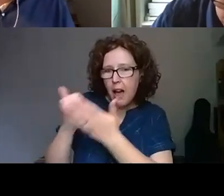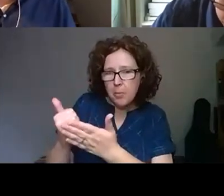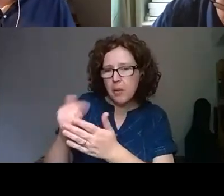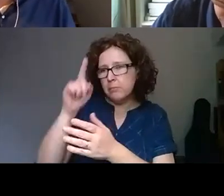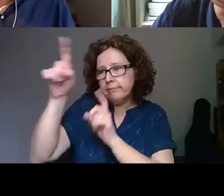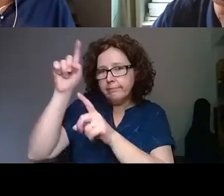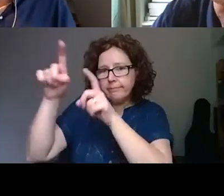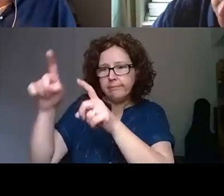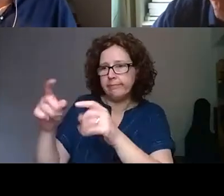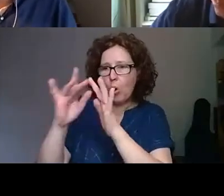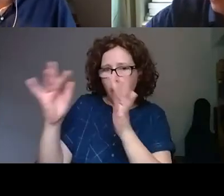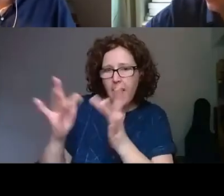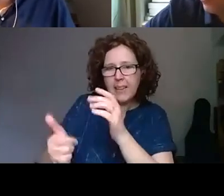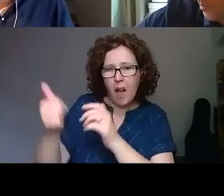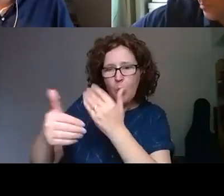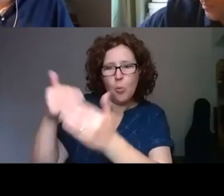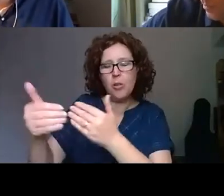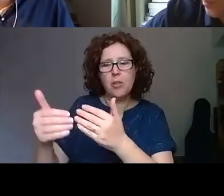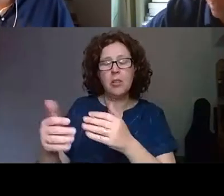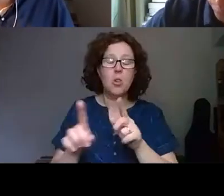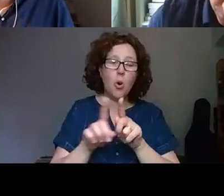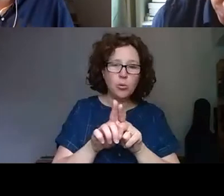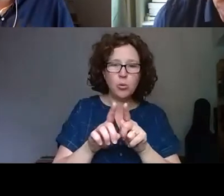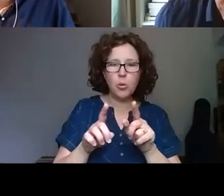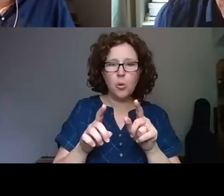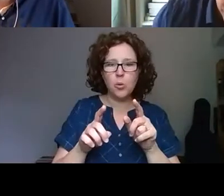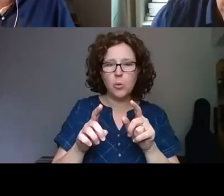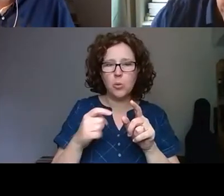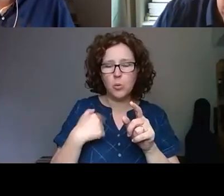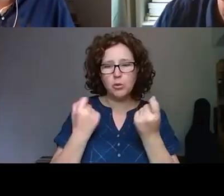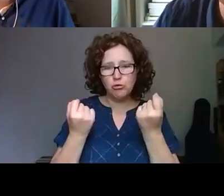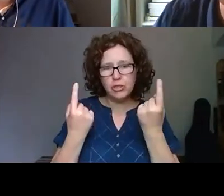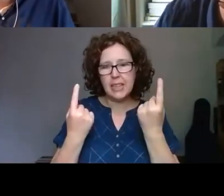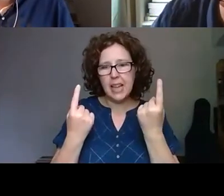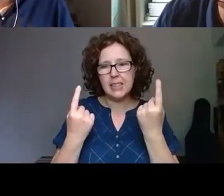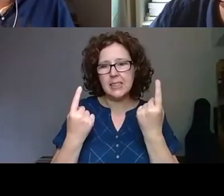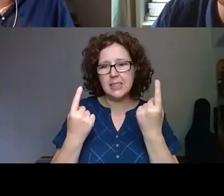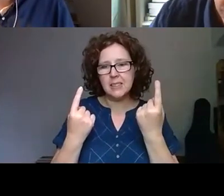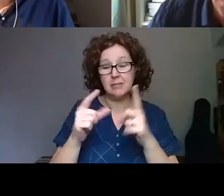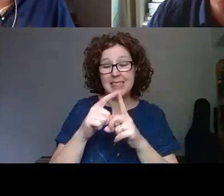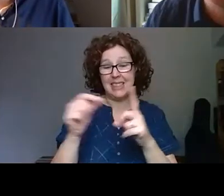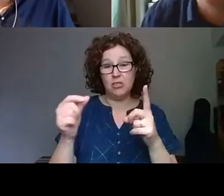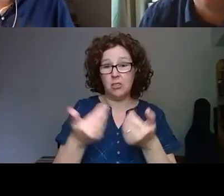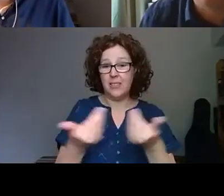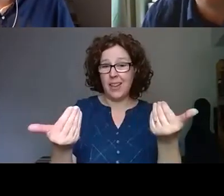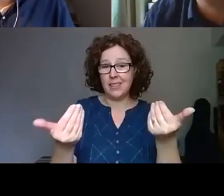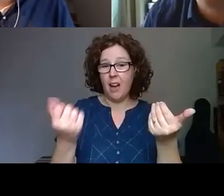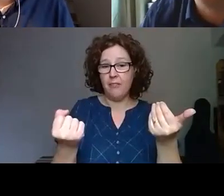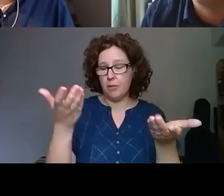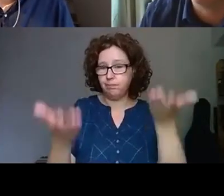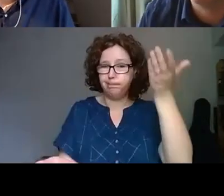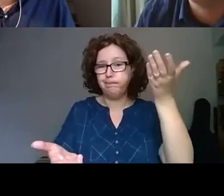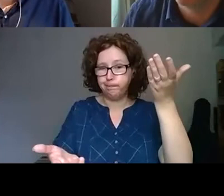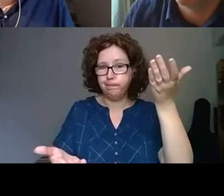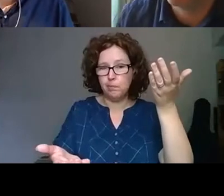also we realise there is a digital divide, and we realise that